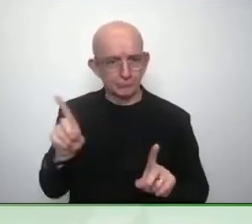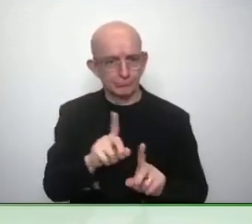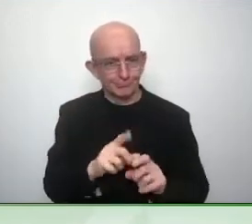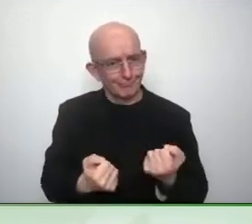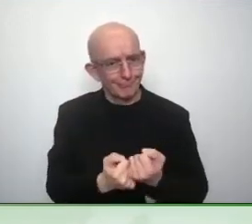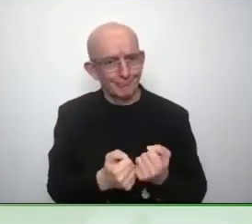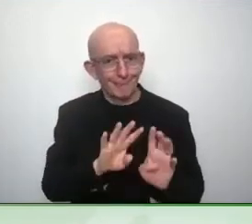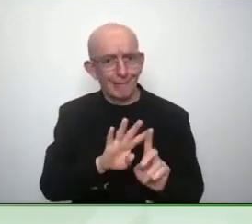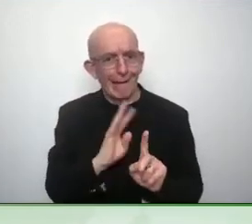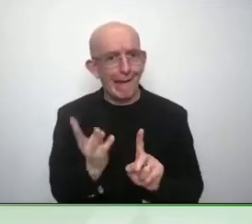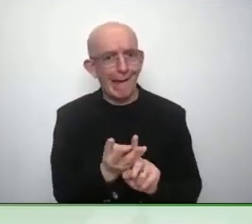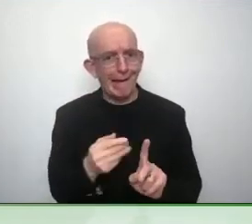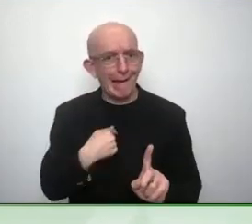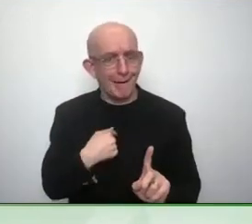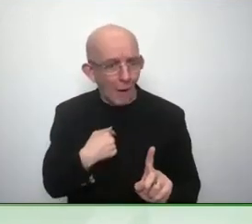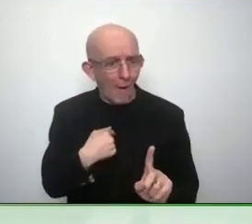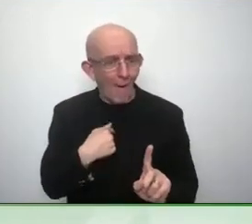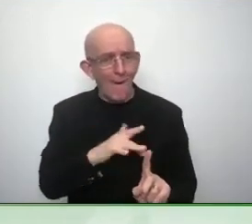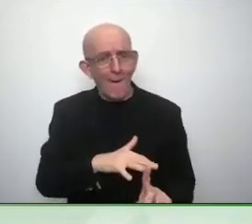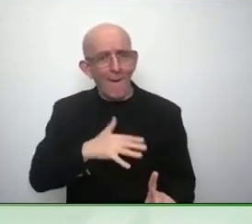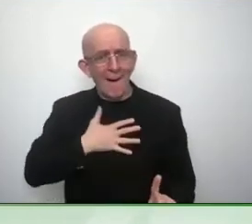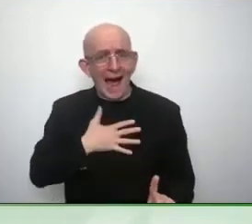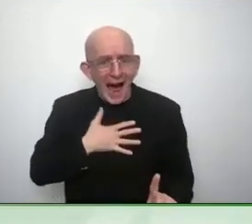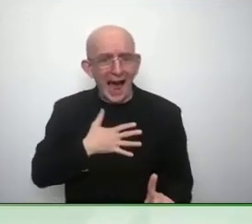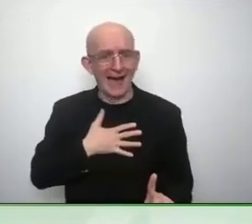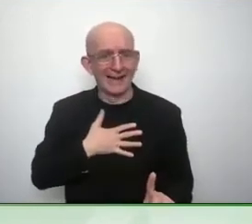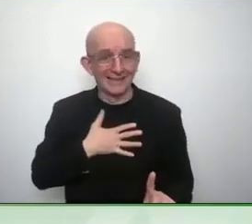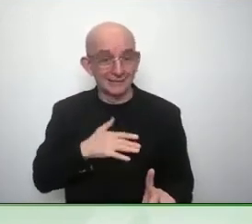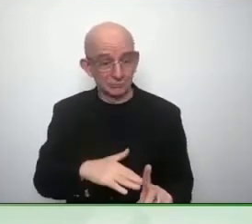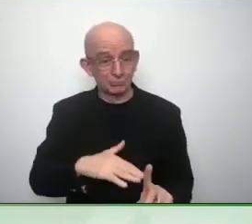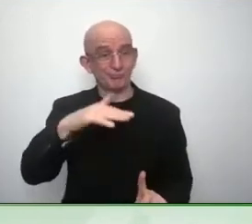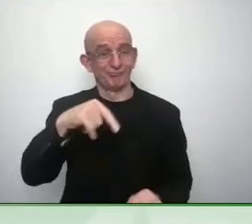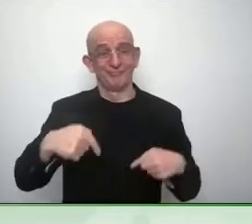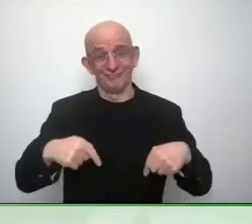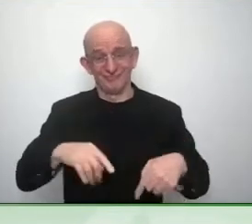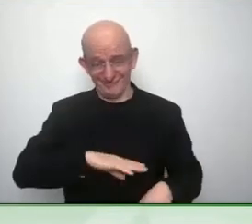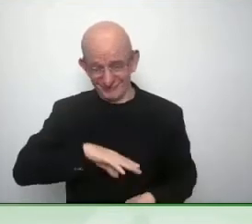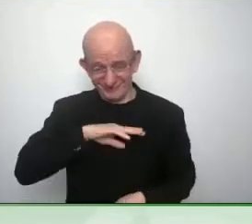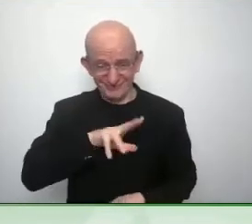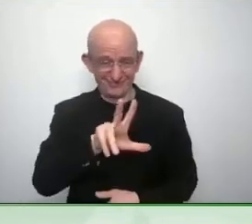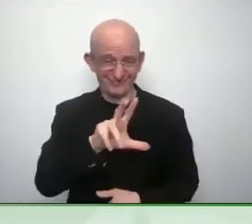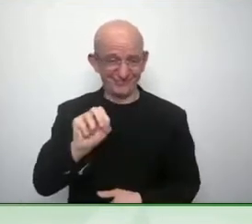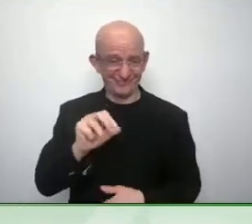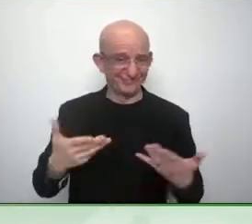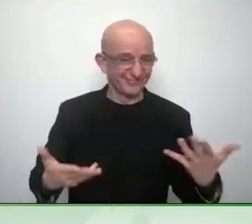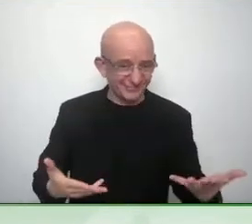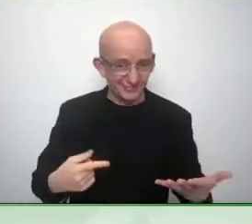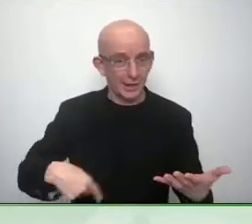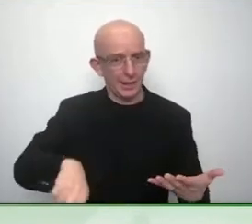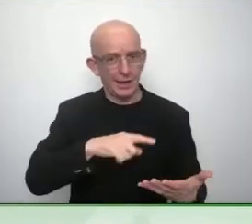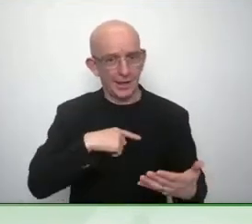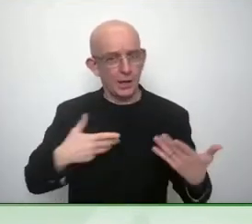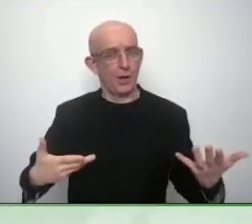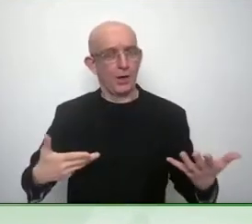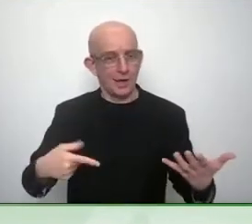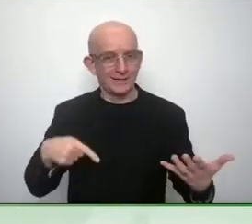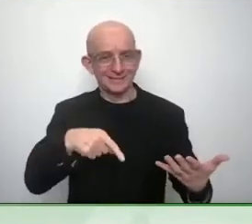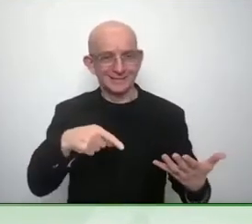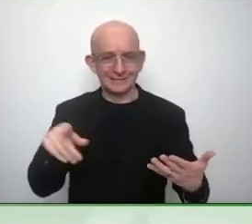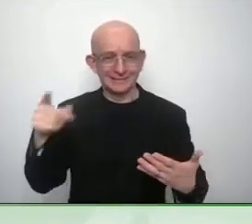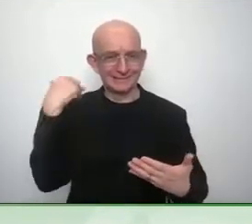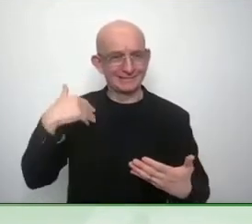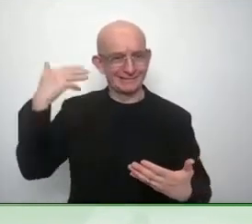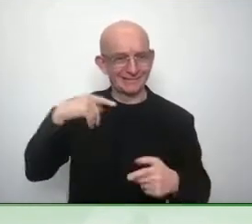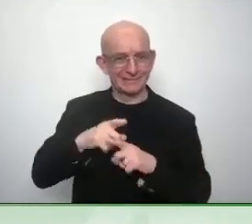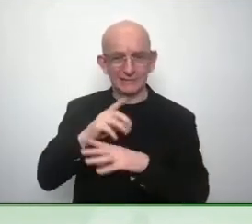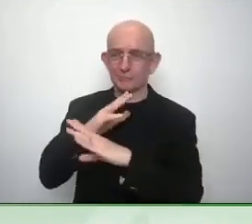a lot of heartburn by all this change and it's like what do you mean we have to do she her hers or they them but maybe